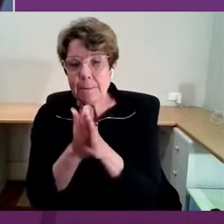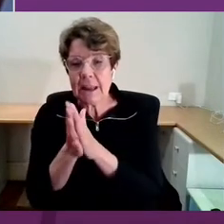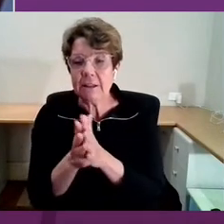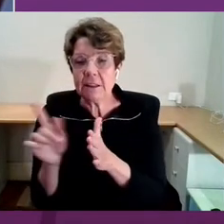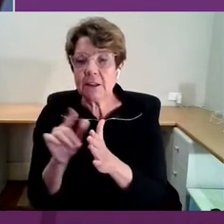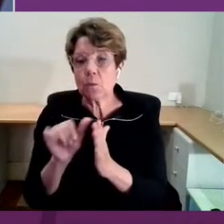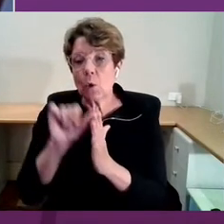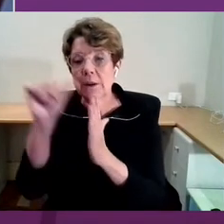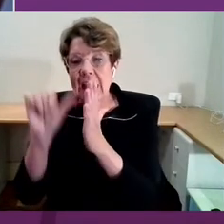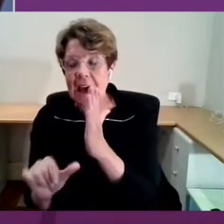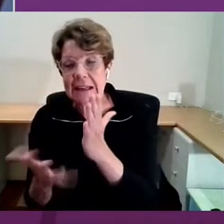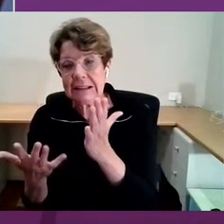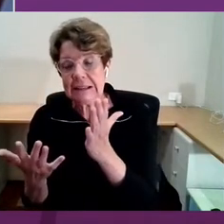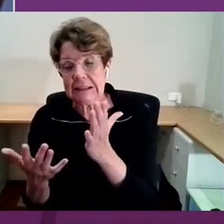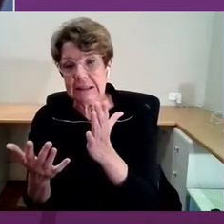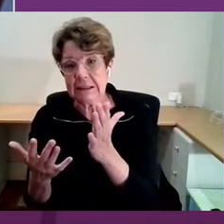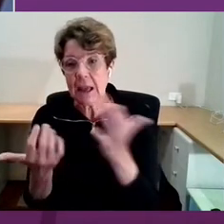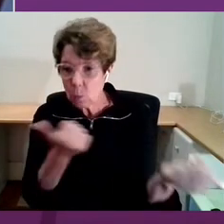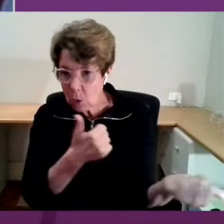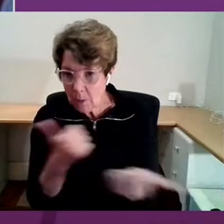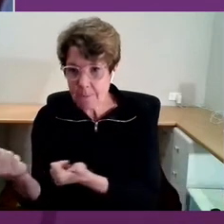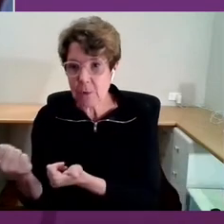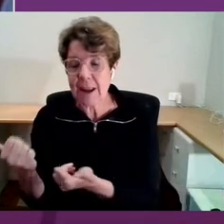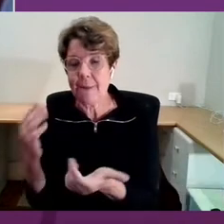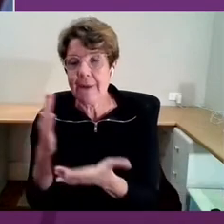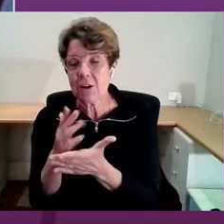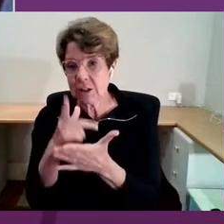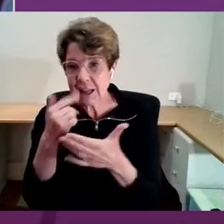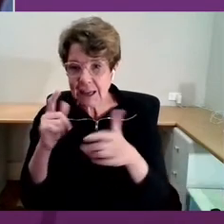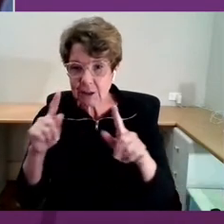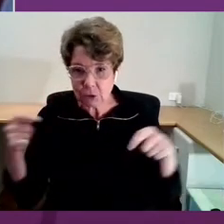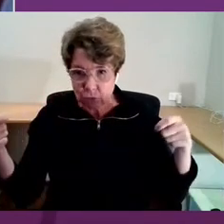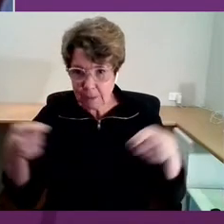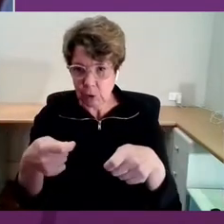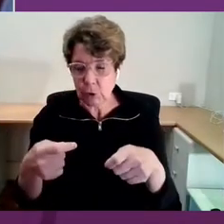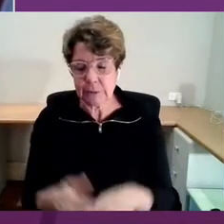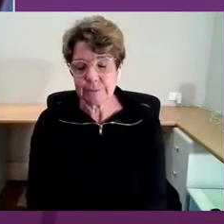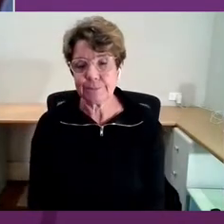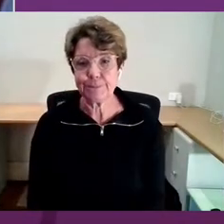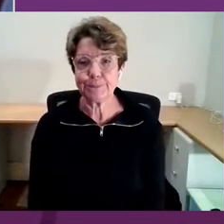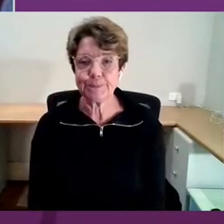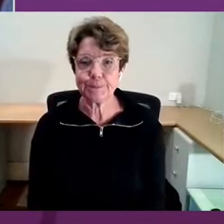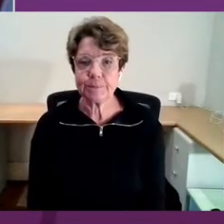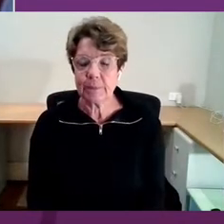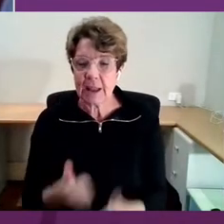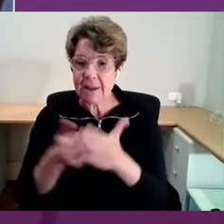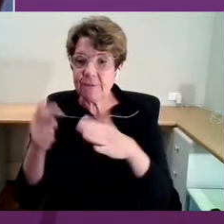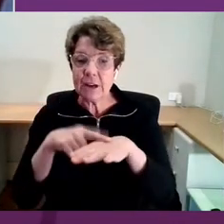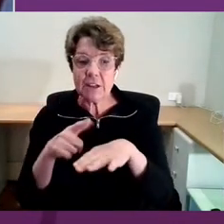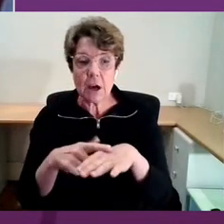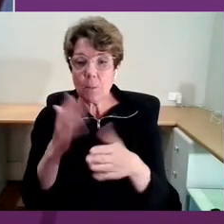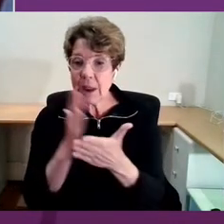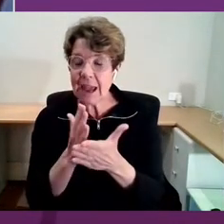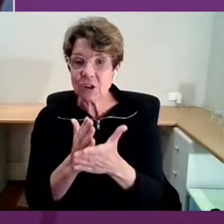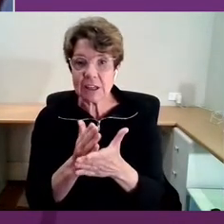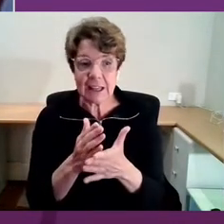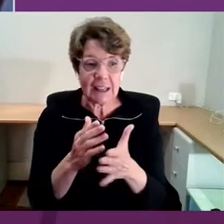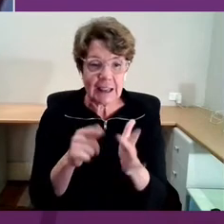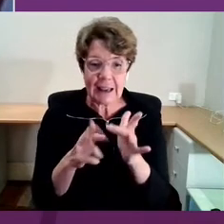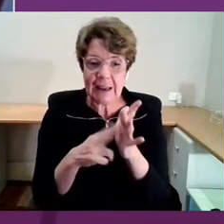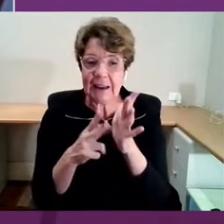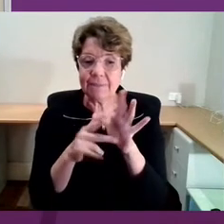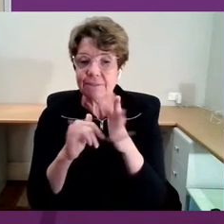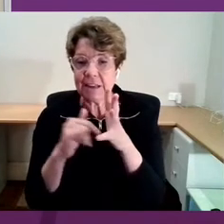being bring to the table. And every time we invest in this, we're a step closer to creating a wellness